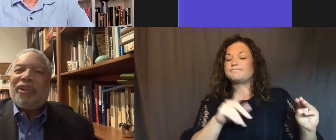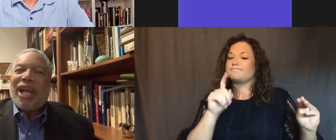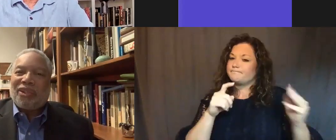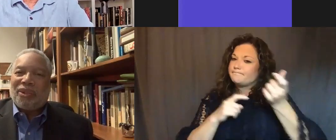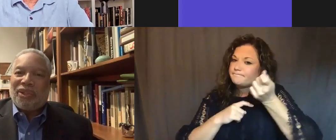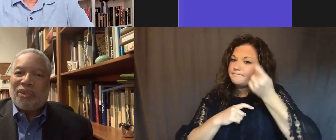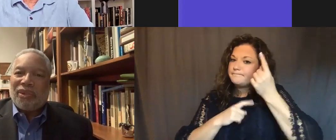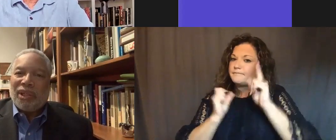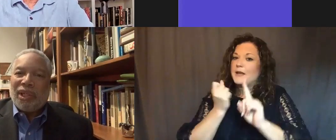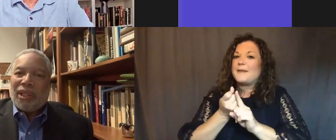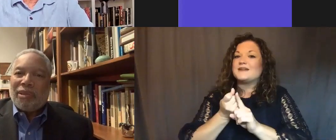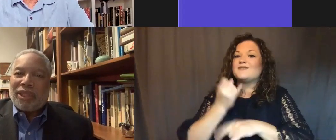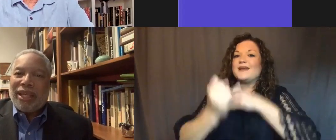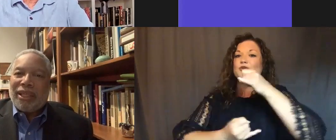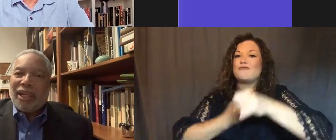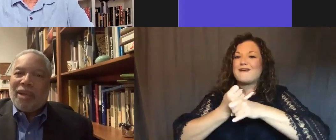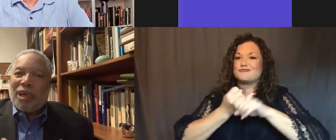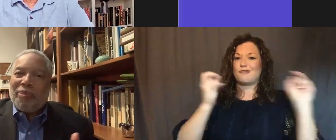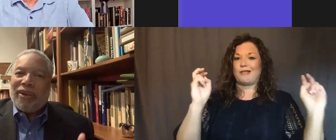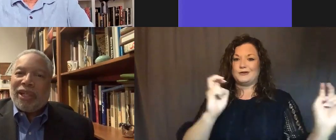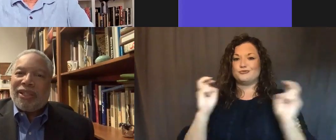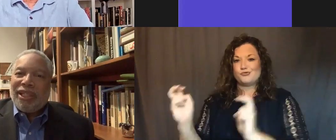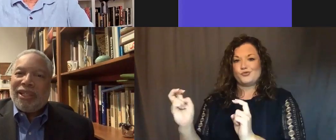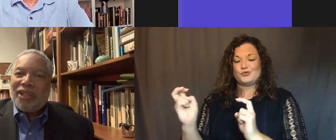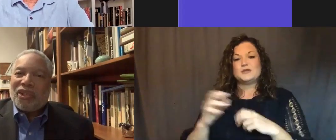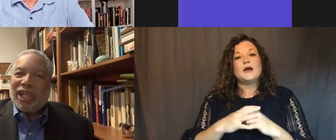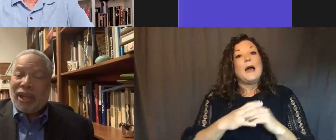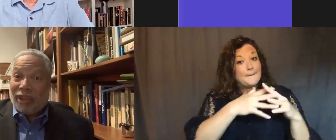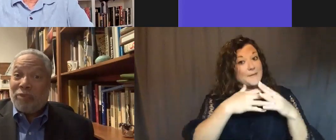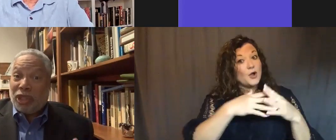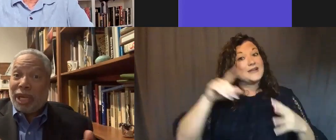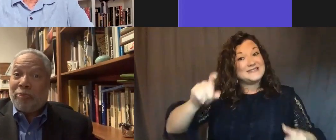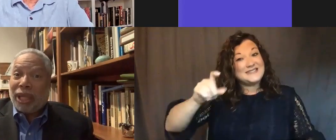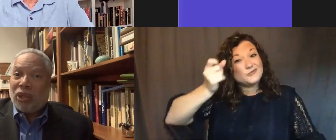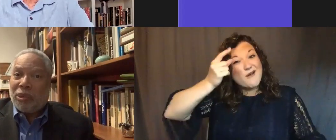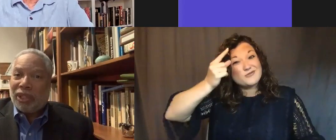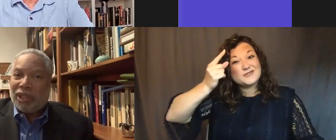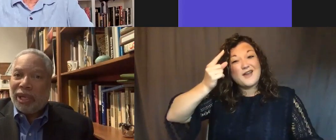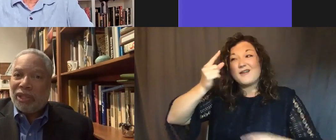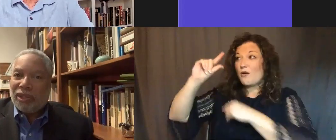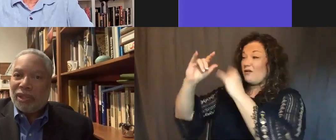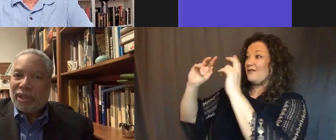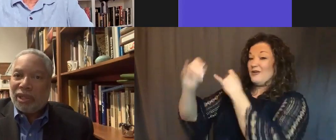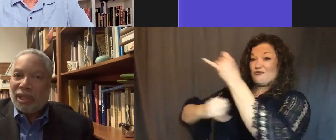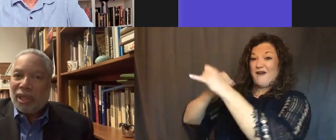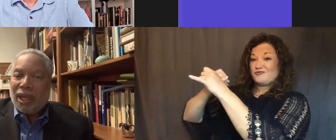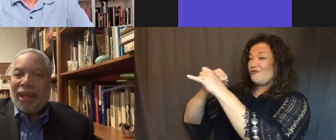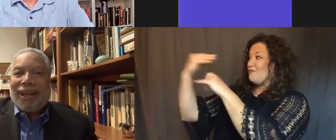impact of international issues, to say that Americans need to understand how they've been shaped by global considerations